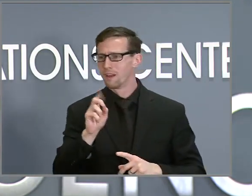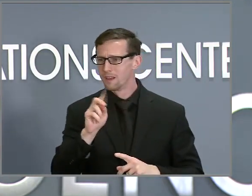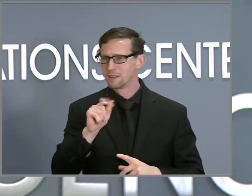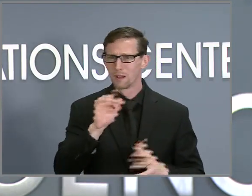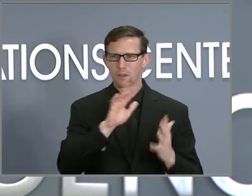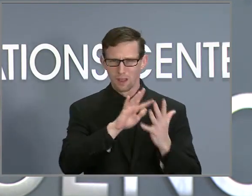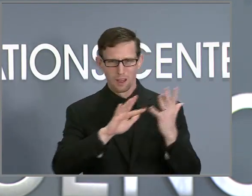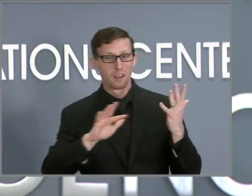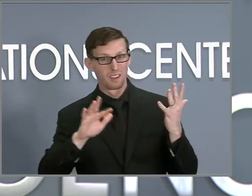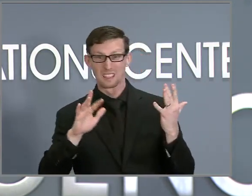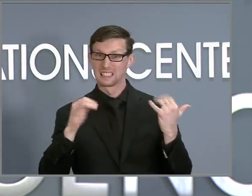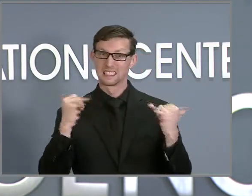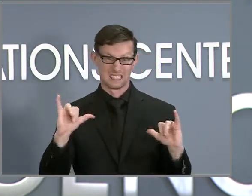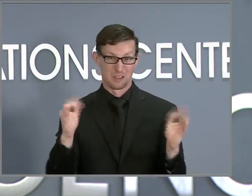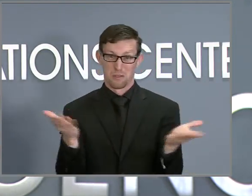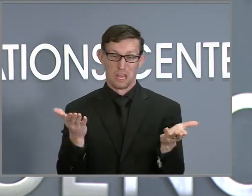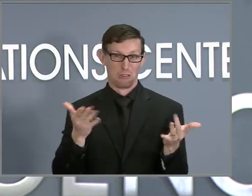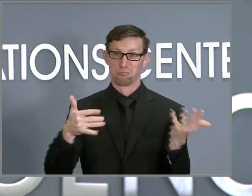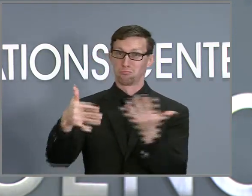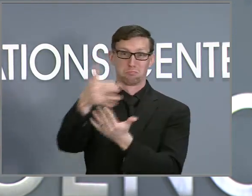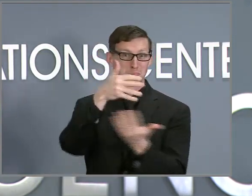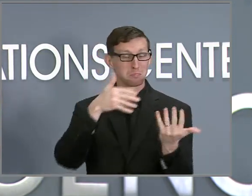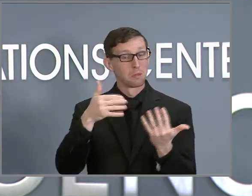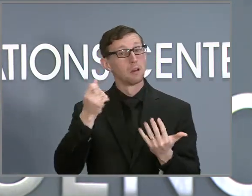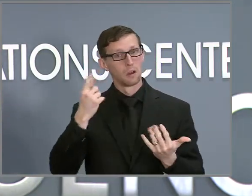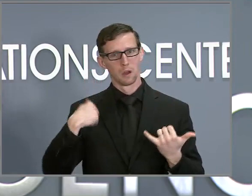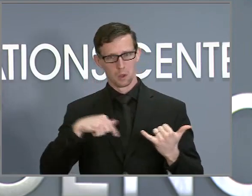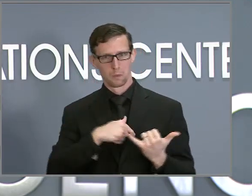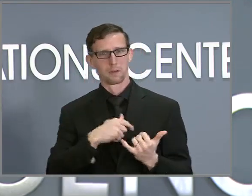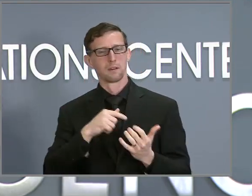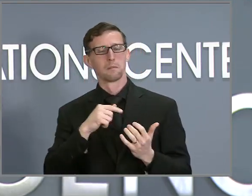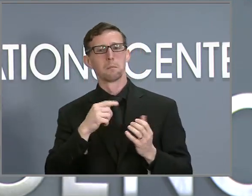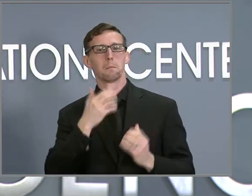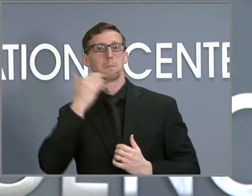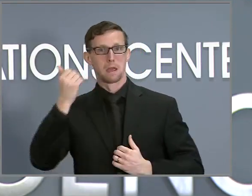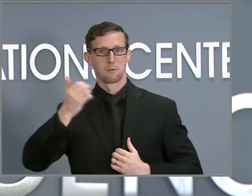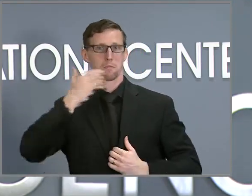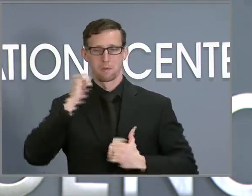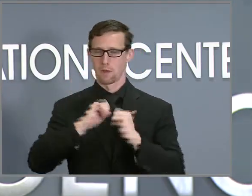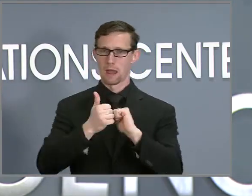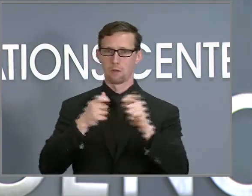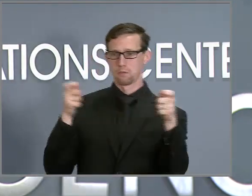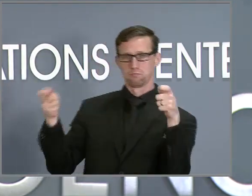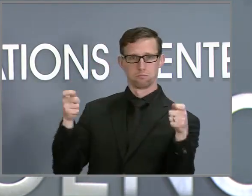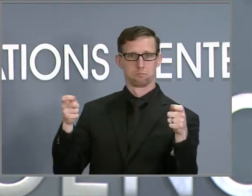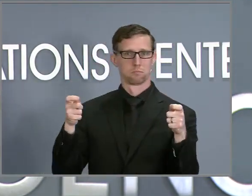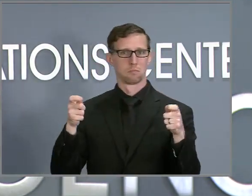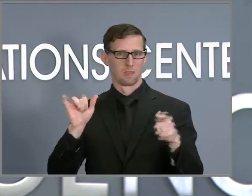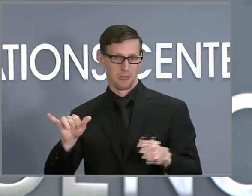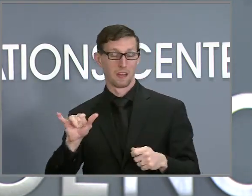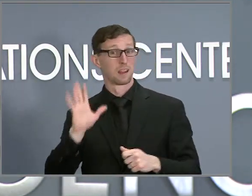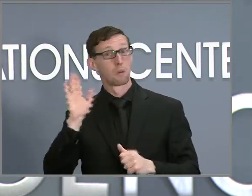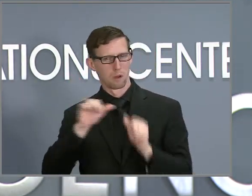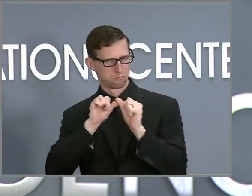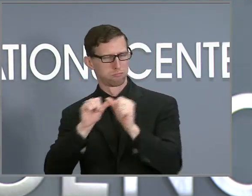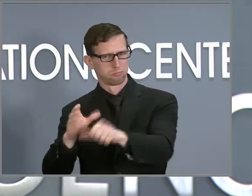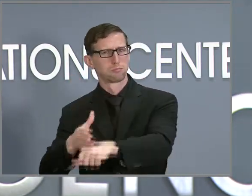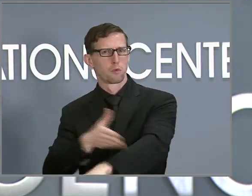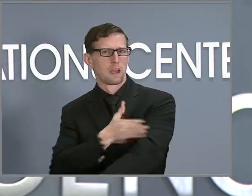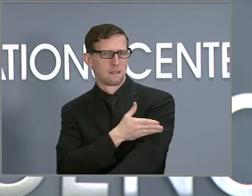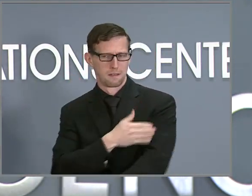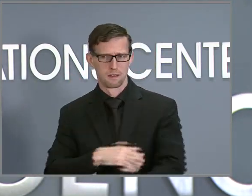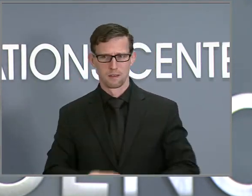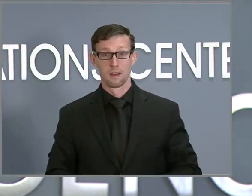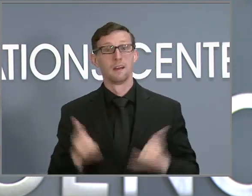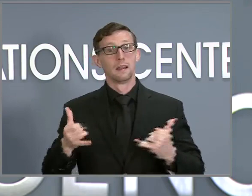better and better at dealing and living with it and we'll keep doing that. And now I'd like to invite the North